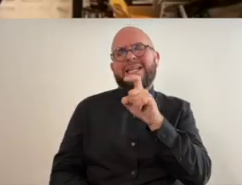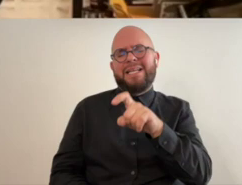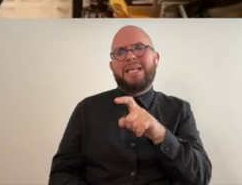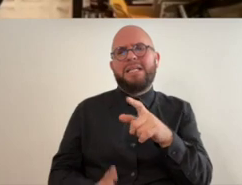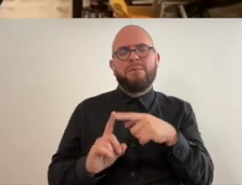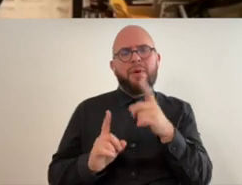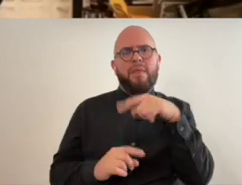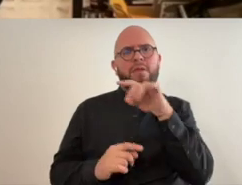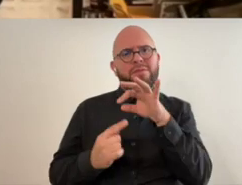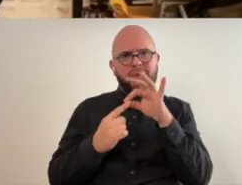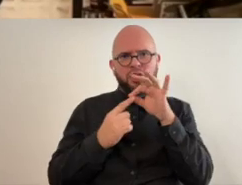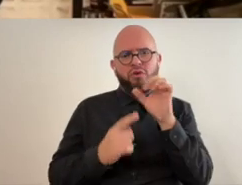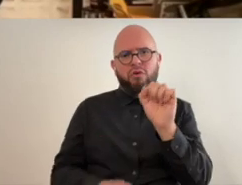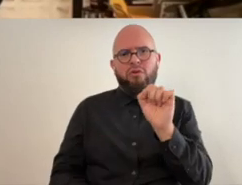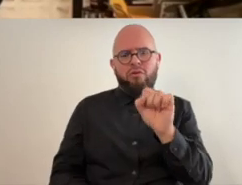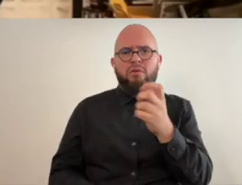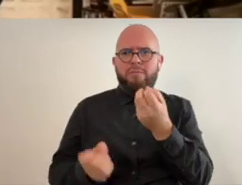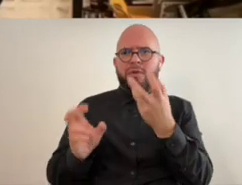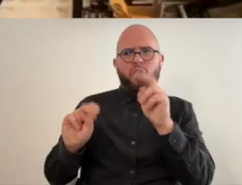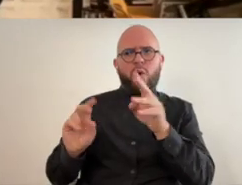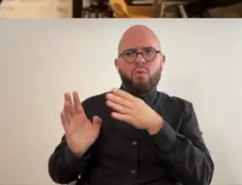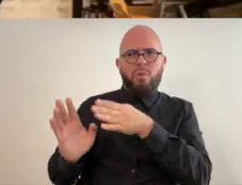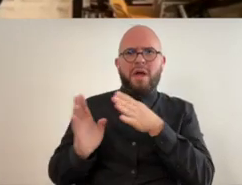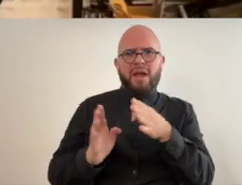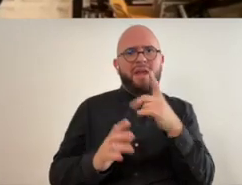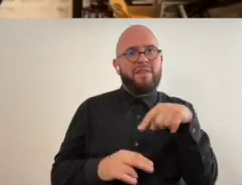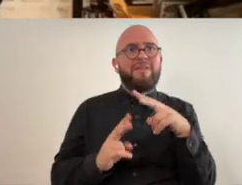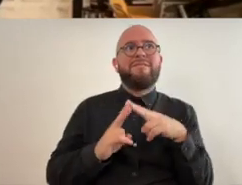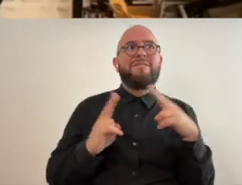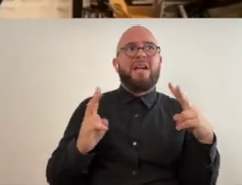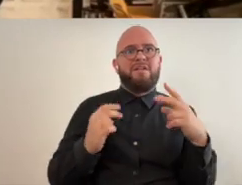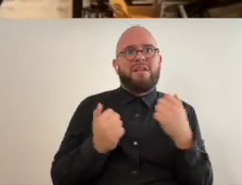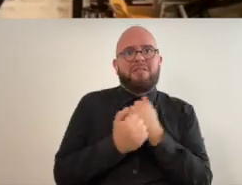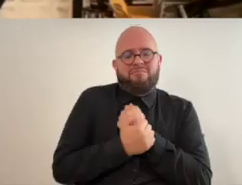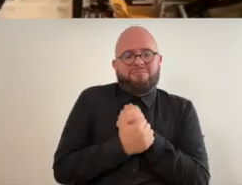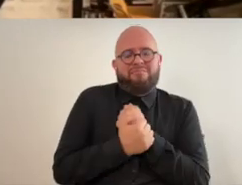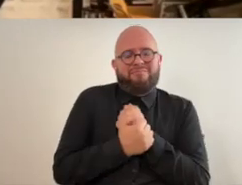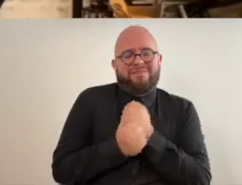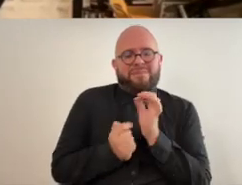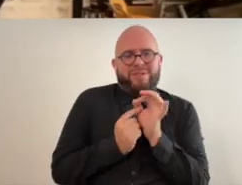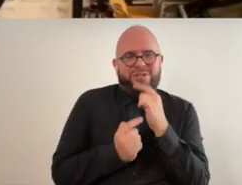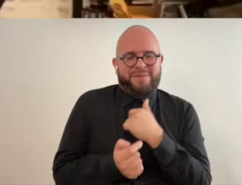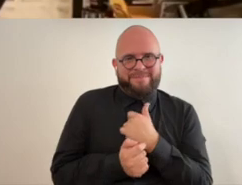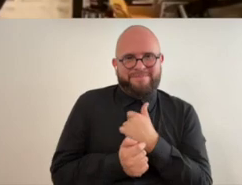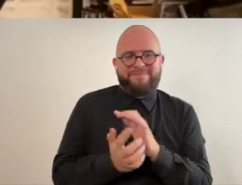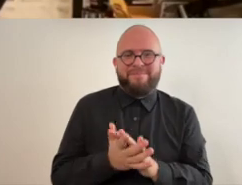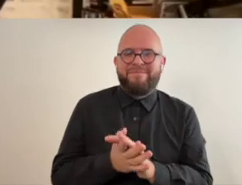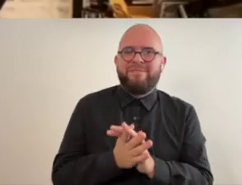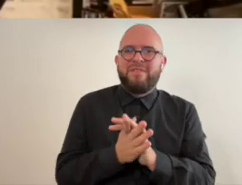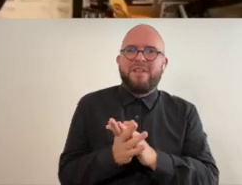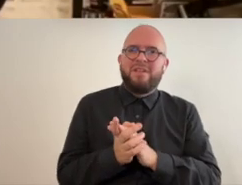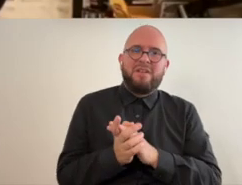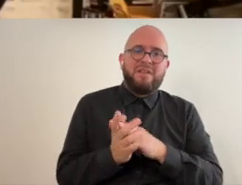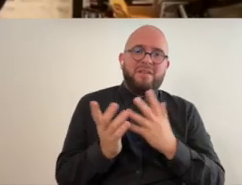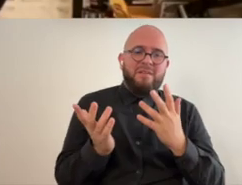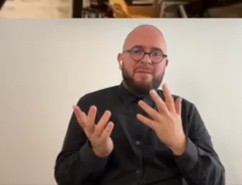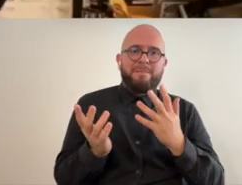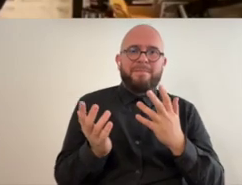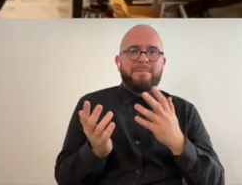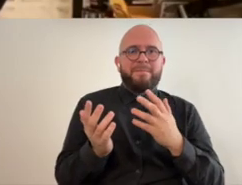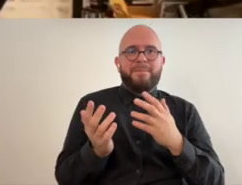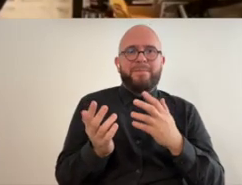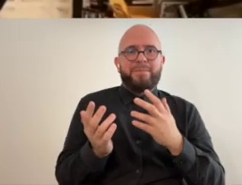definitely special in their own rights they're very special to me and um and